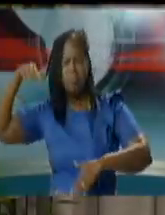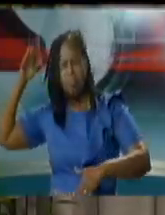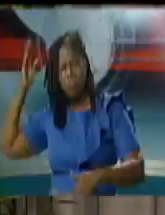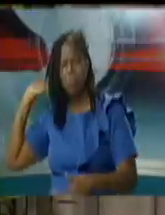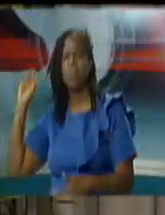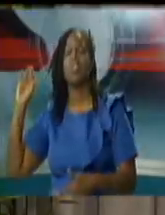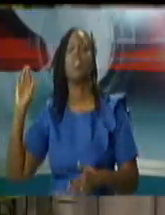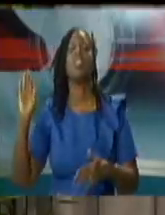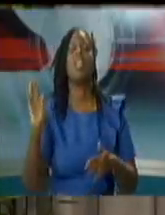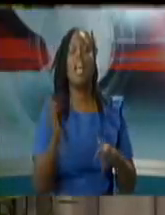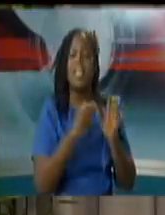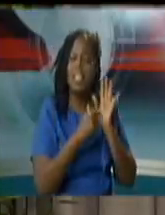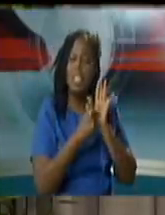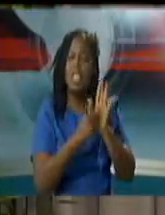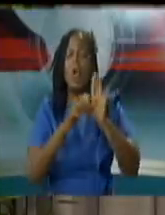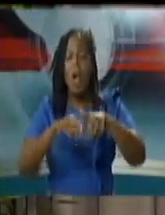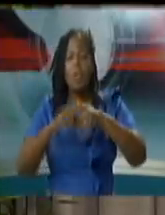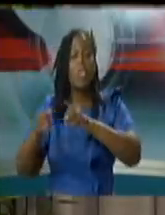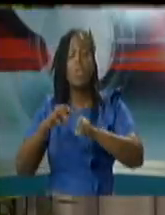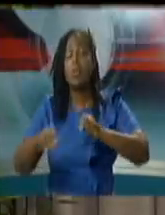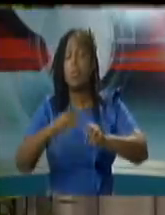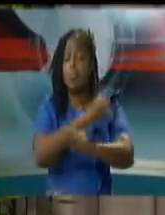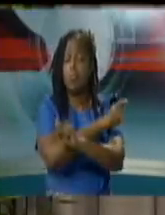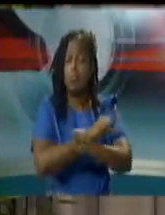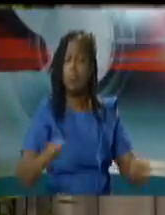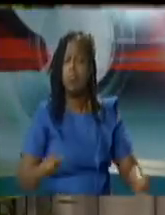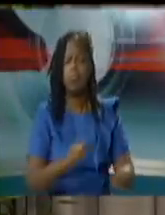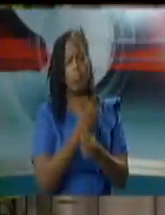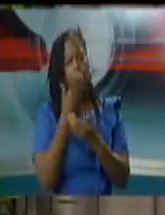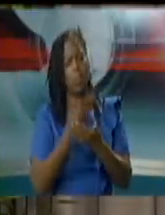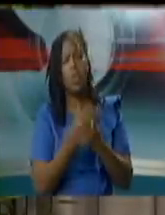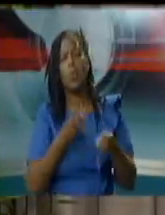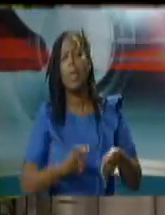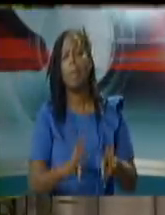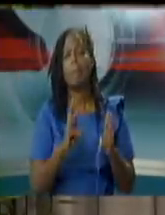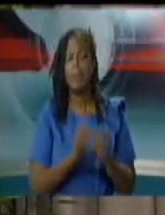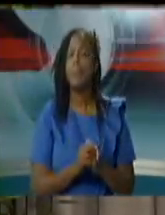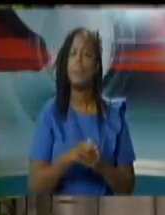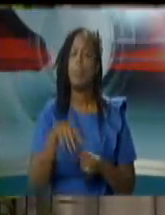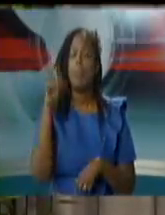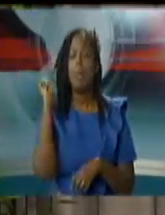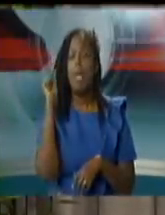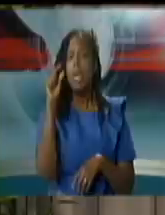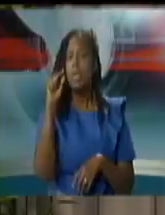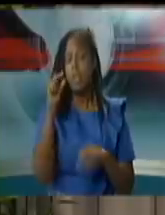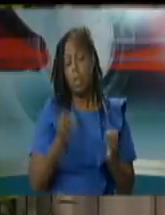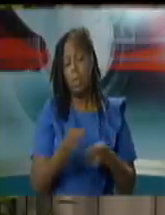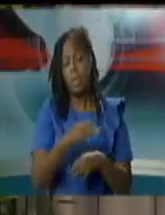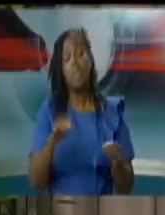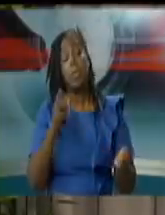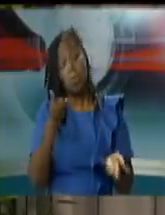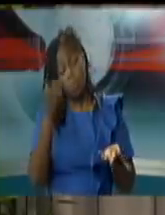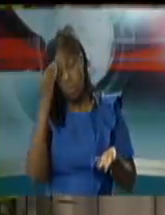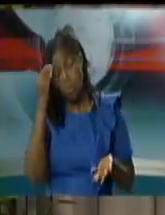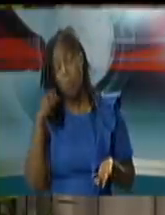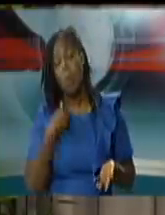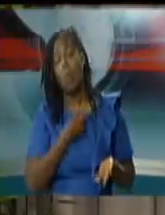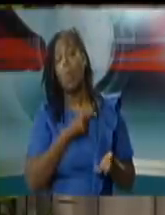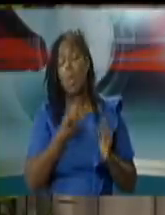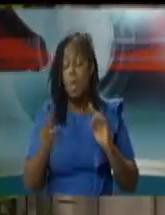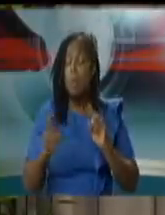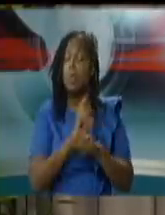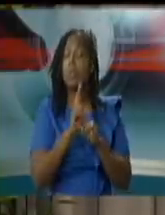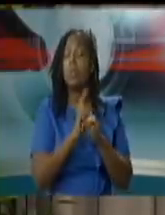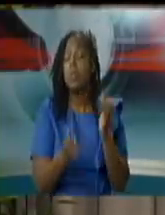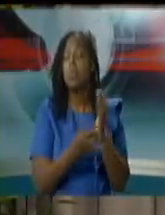possible the government itself at the ag's office you know we've taken all of our services online we have again done it at